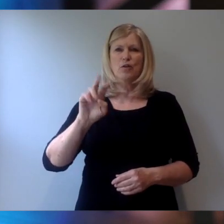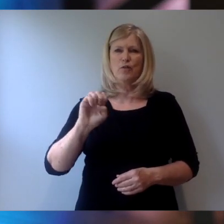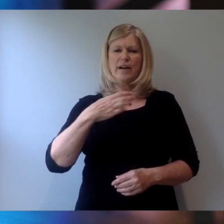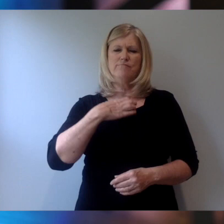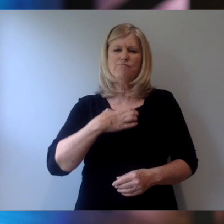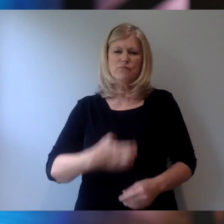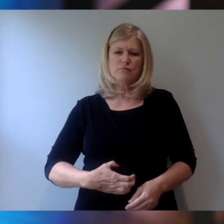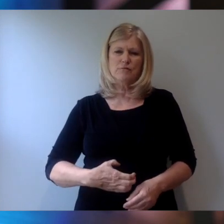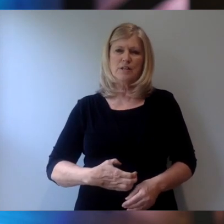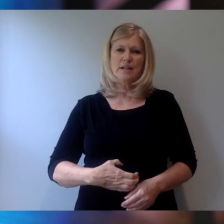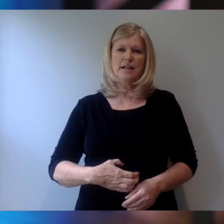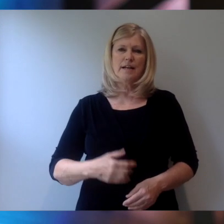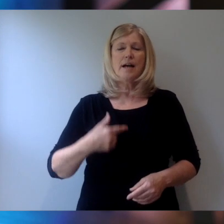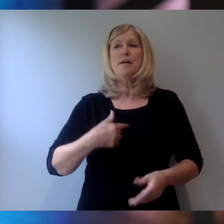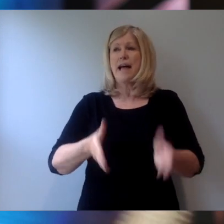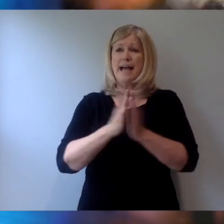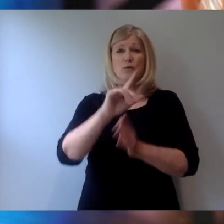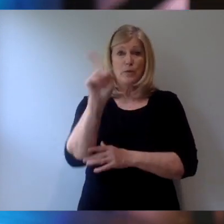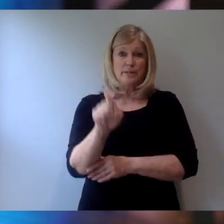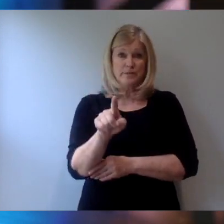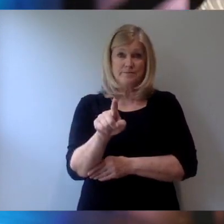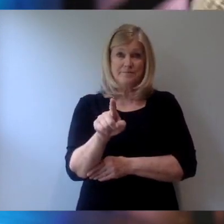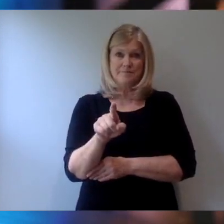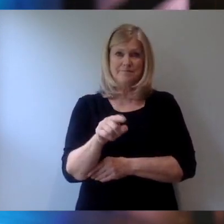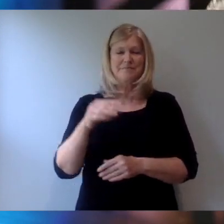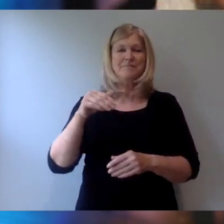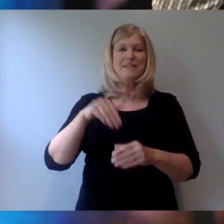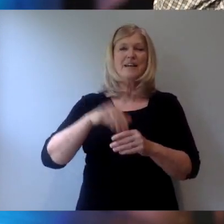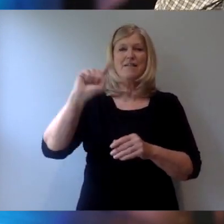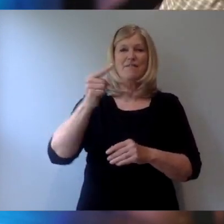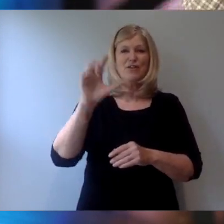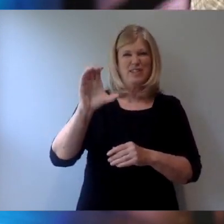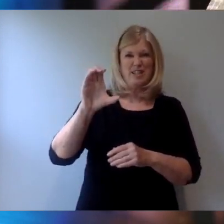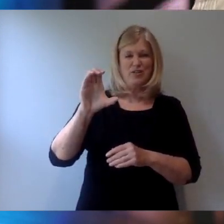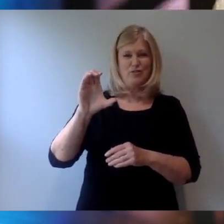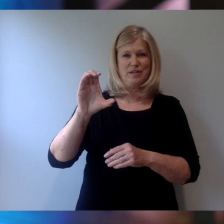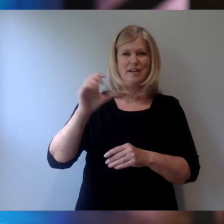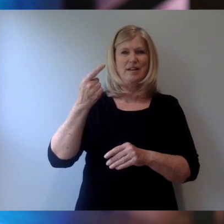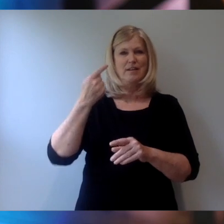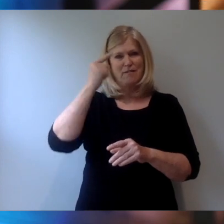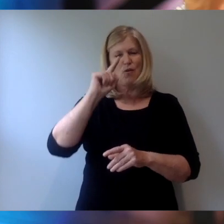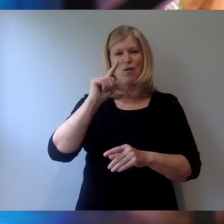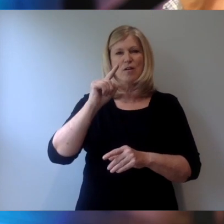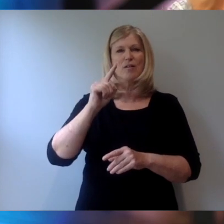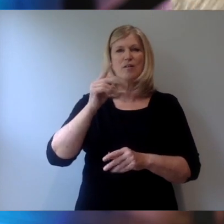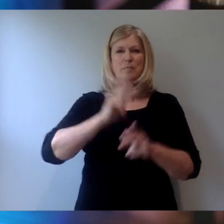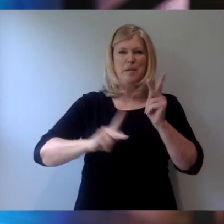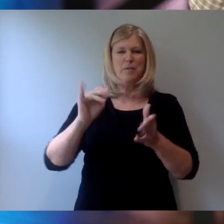Let me ask you a question. In the first century, for the original audience that Peter is writing to,